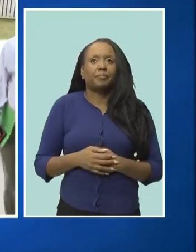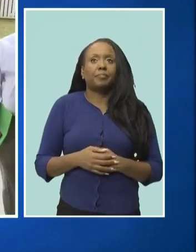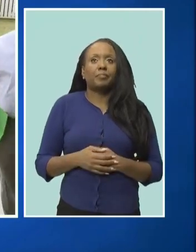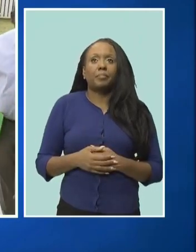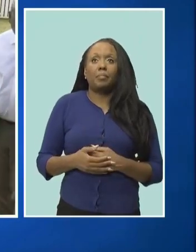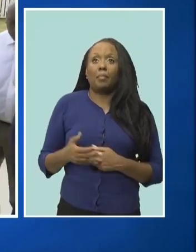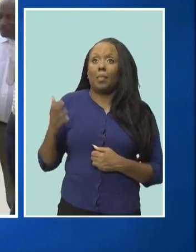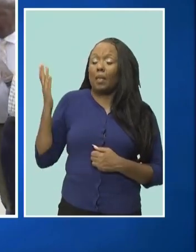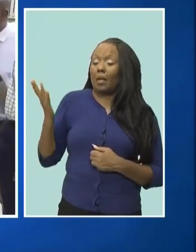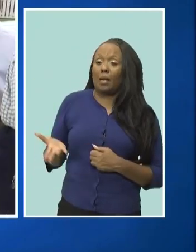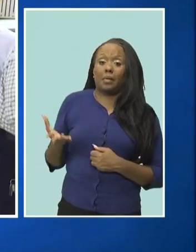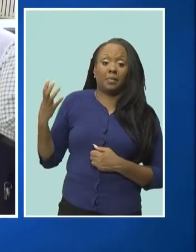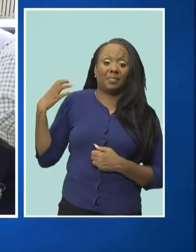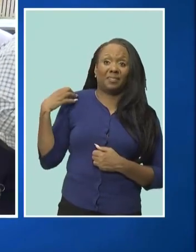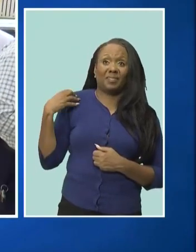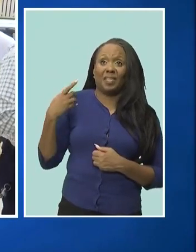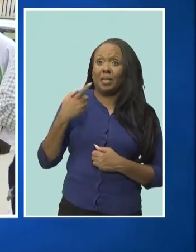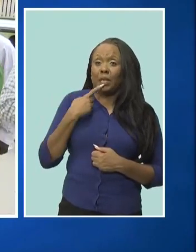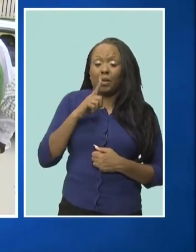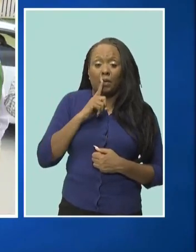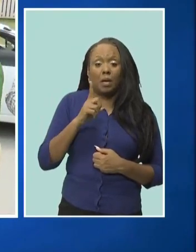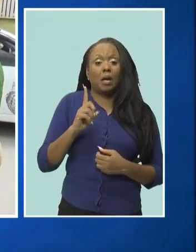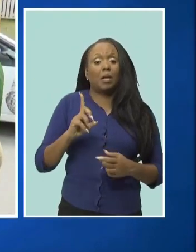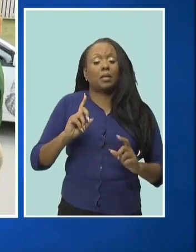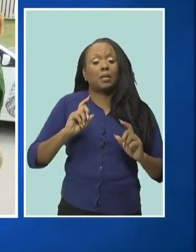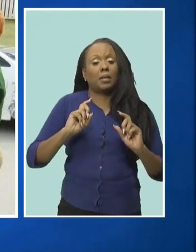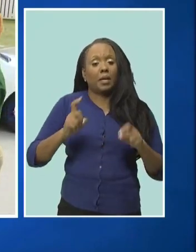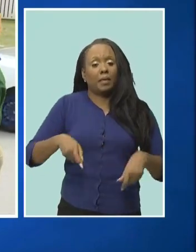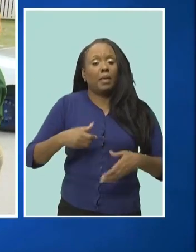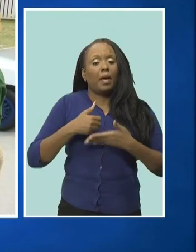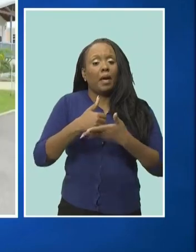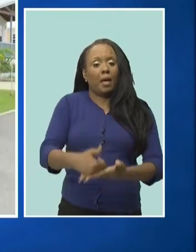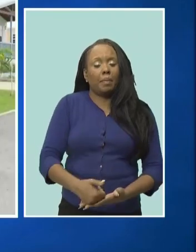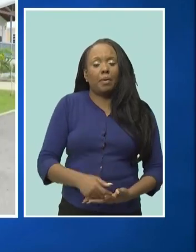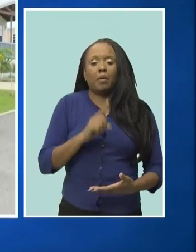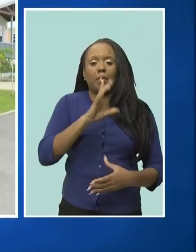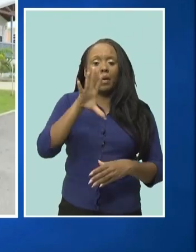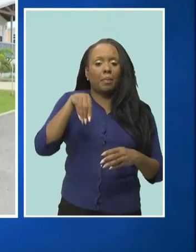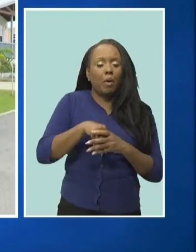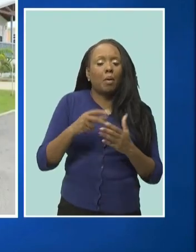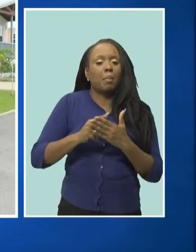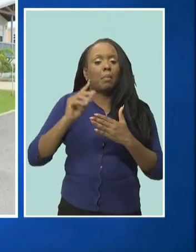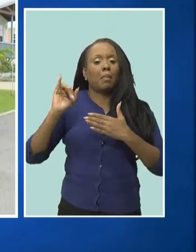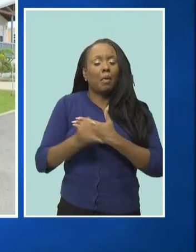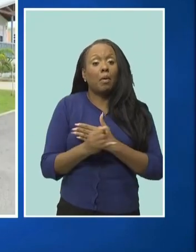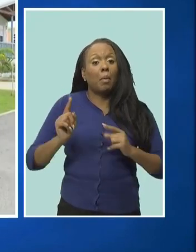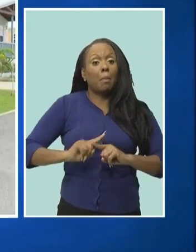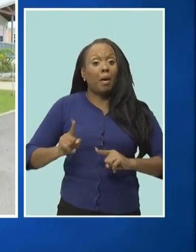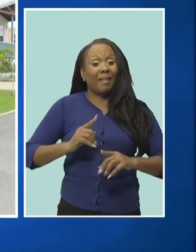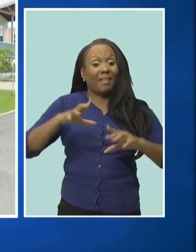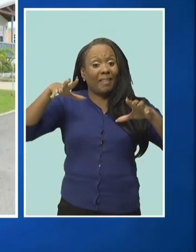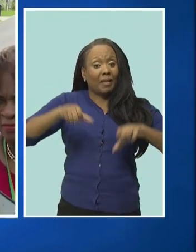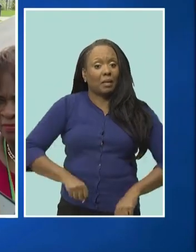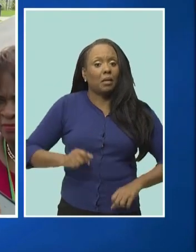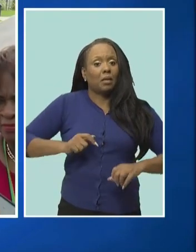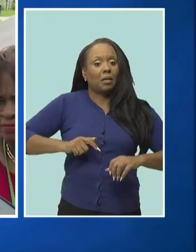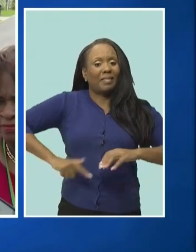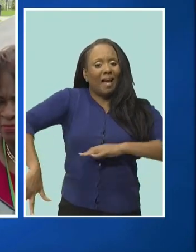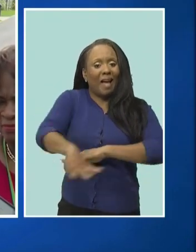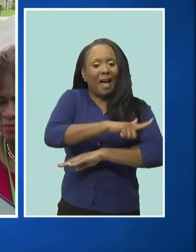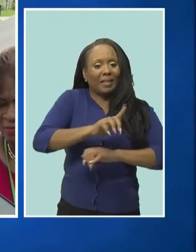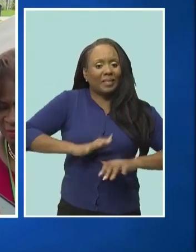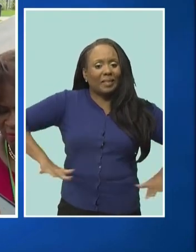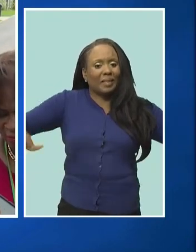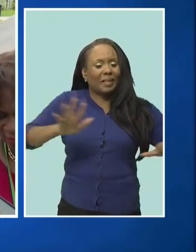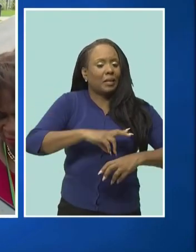Birken says giving back is at the core of the project but he notes securing land is a big challenge getting land is